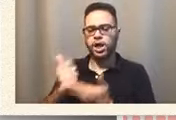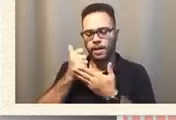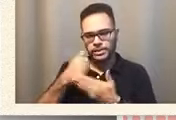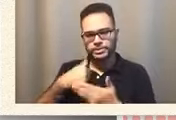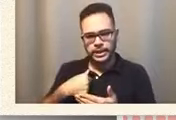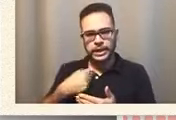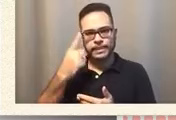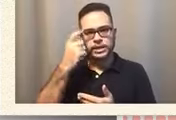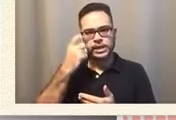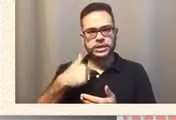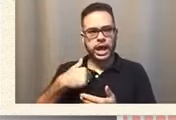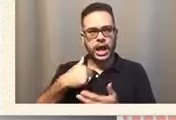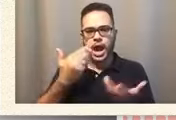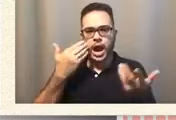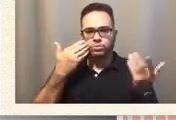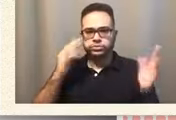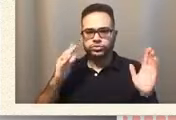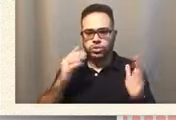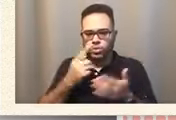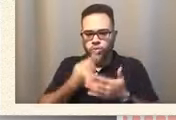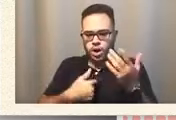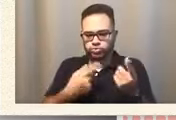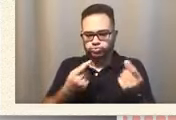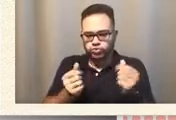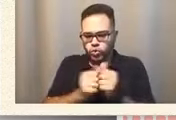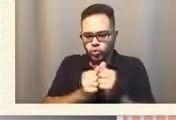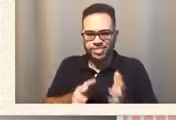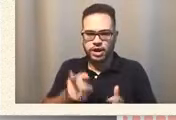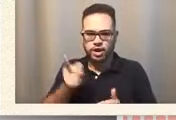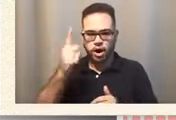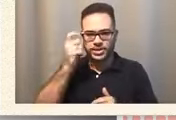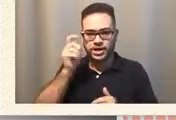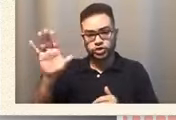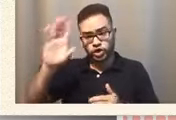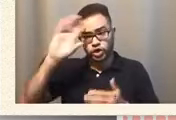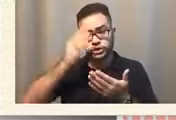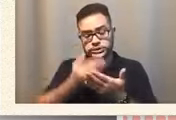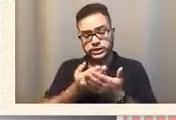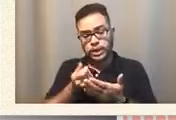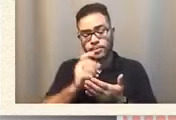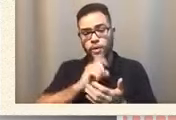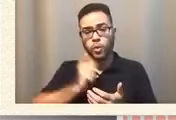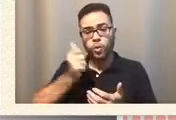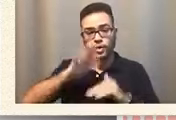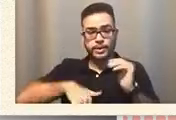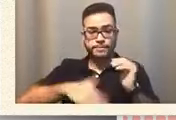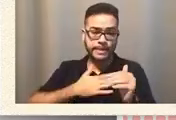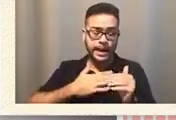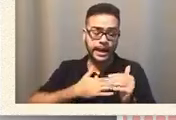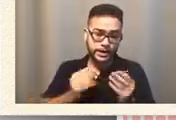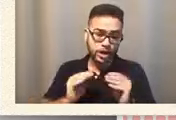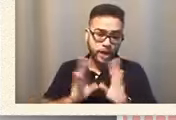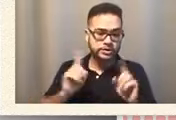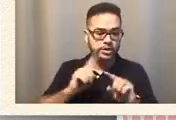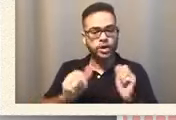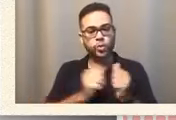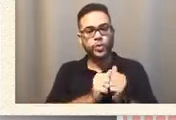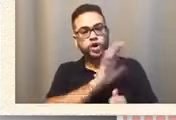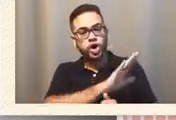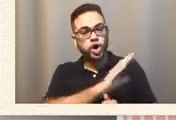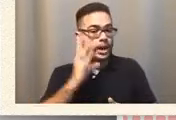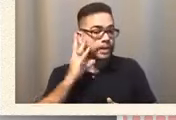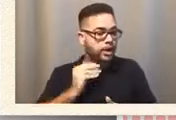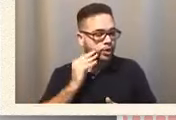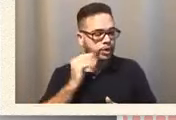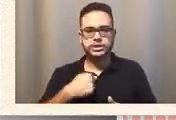I wouldn't know, I wouldn't know what to do without her because, you know, her son obviously is a little older than mine. So with the experience she has, I always take advantage,